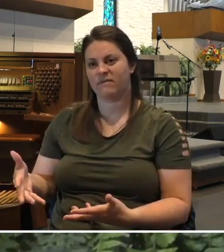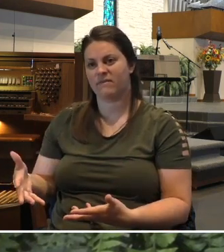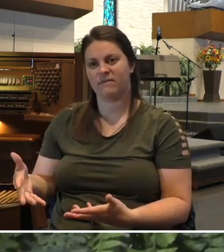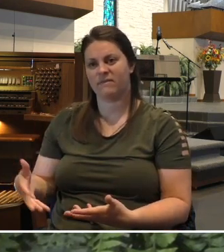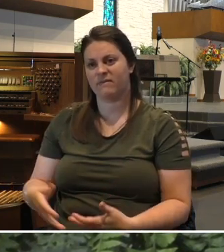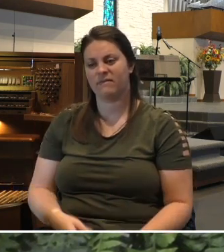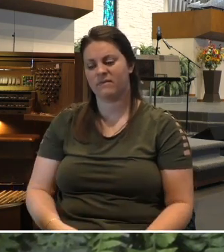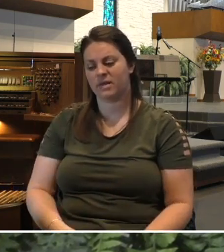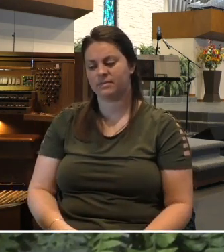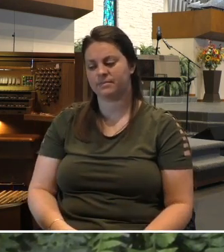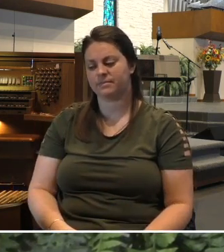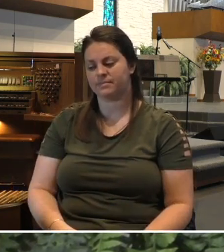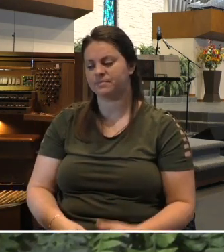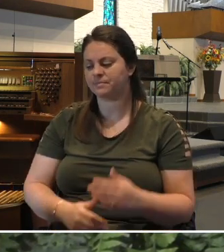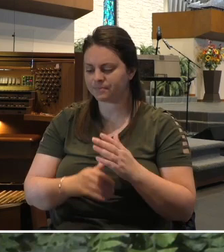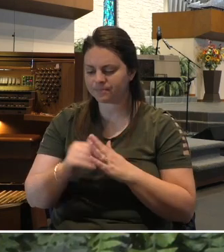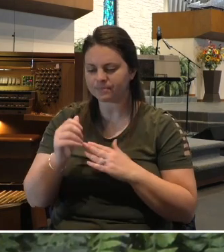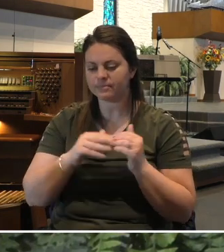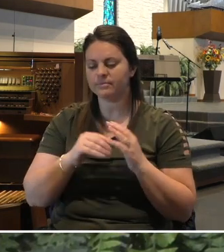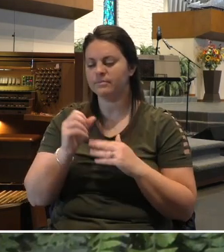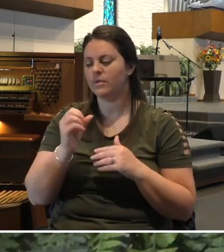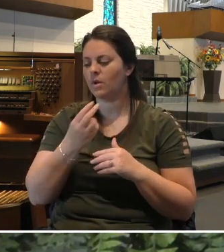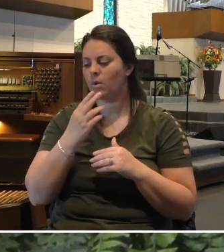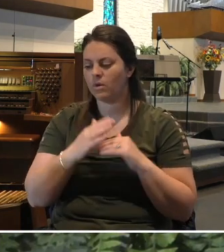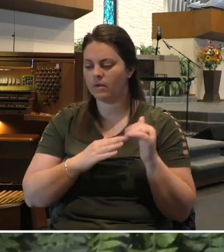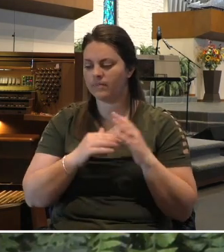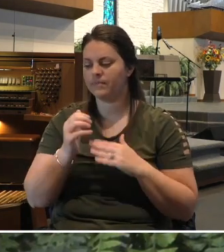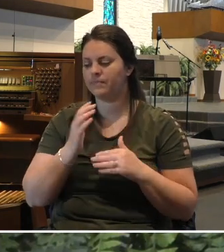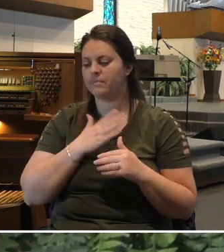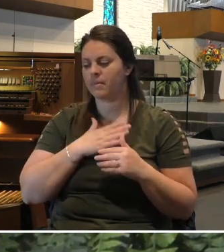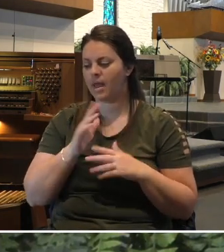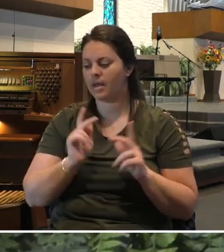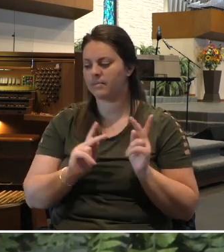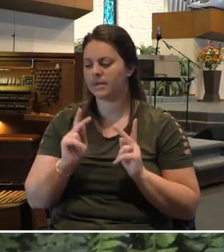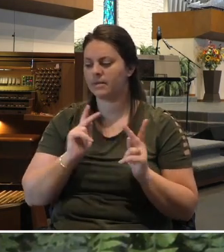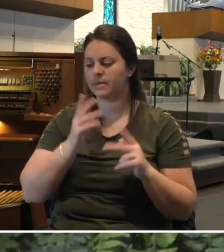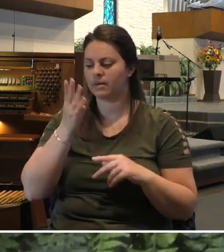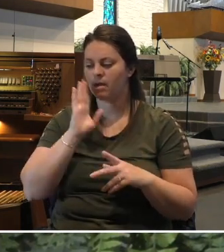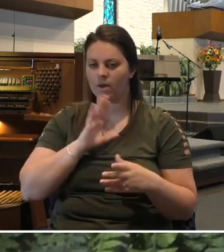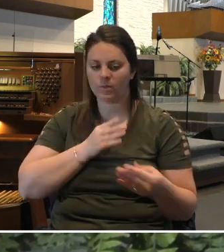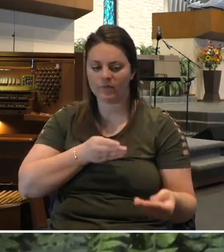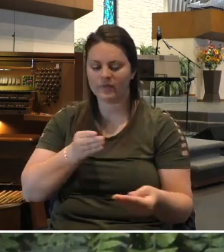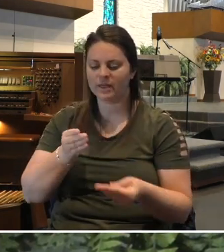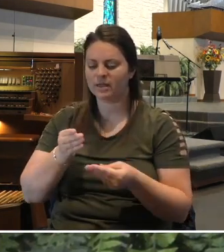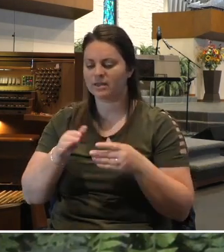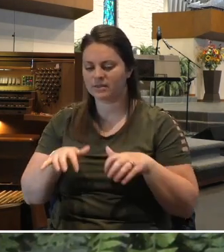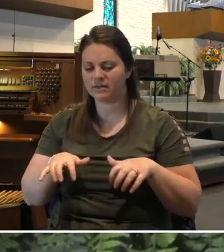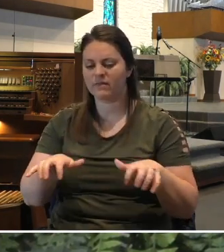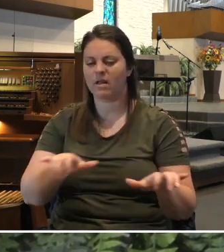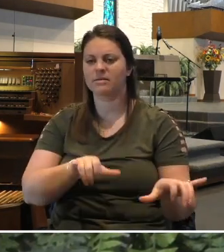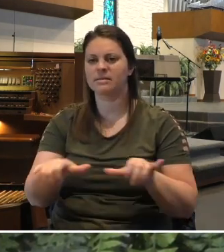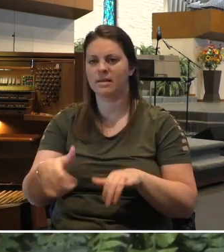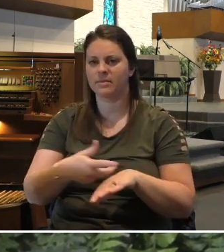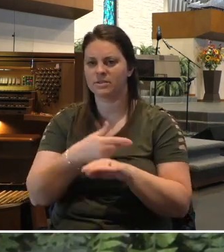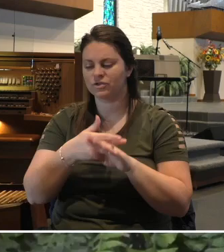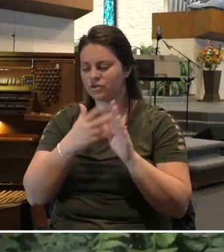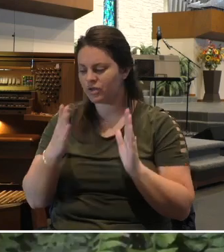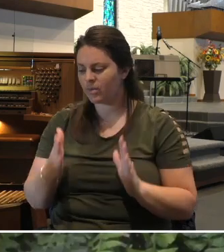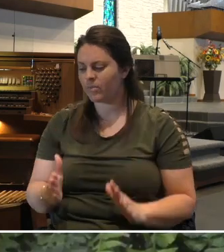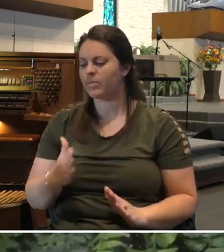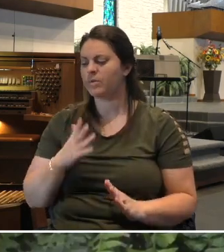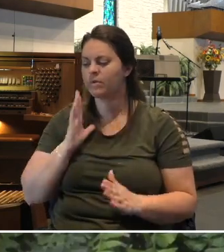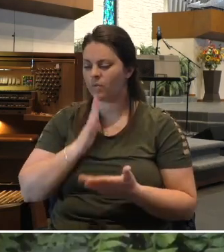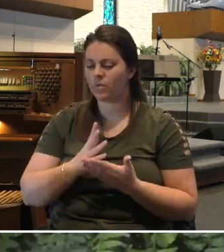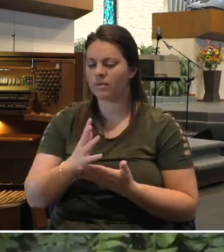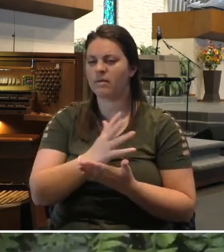will feed his flock like a shepherd. He will gather the lambs into his arms. He will carry them in his